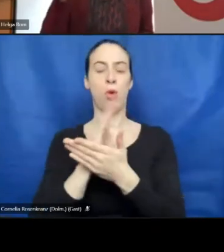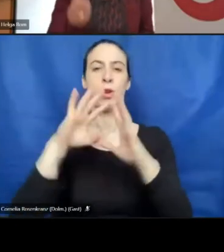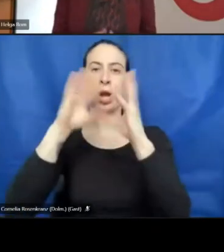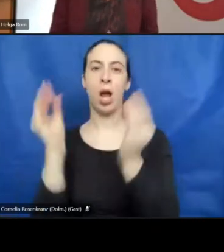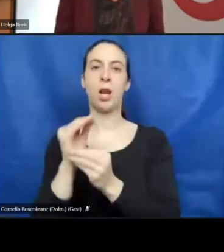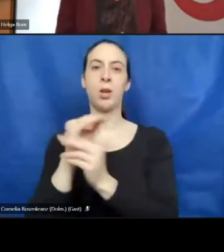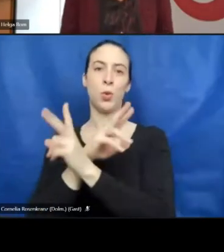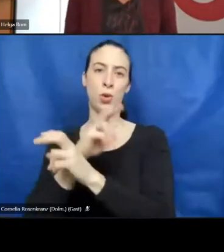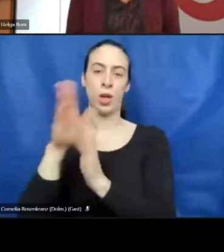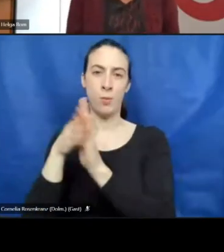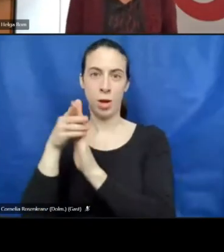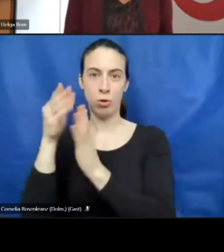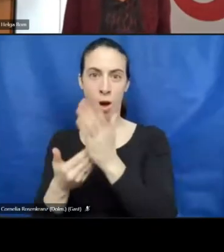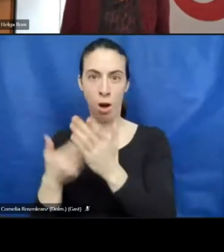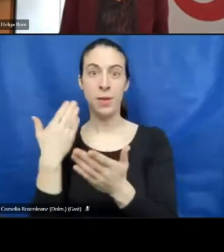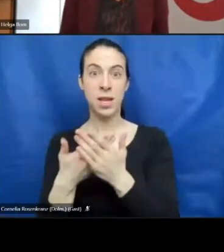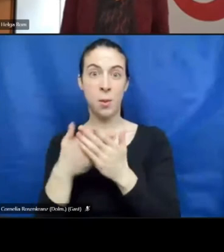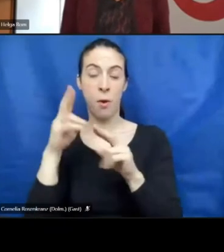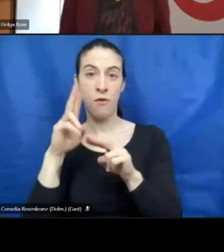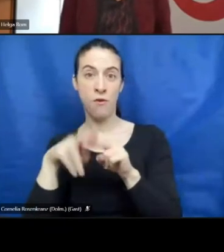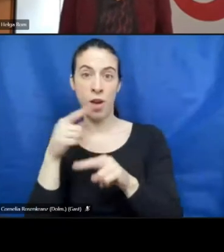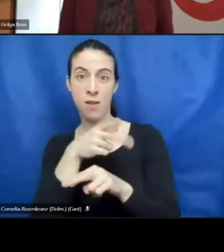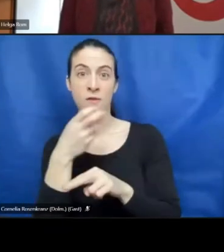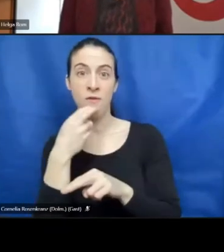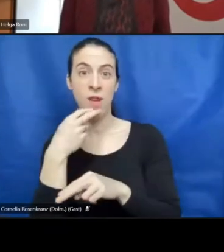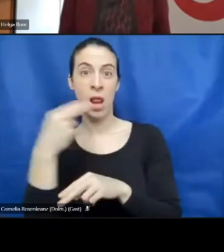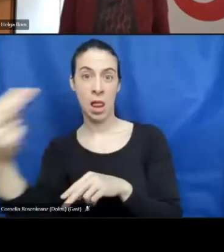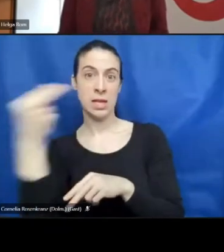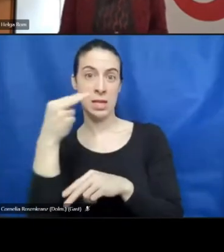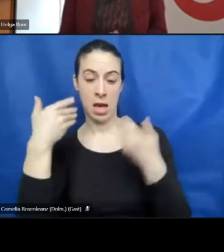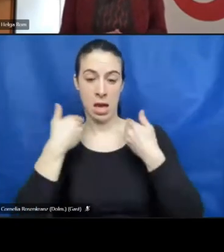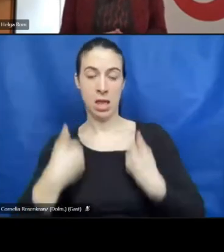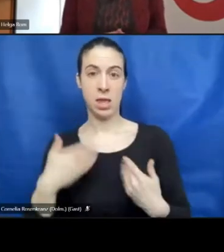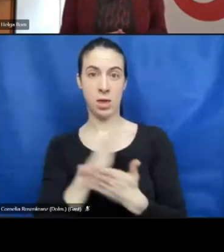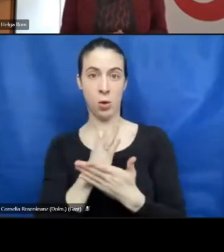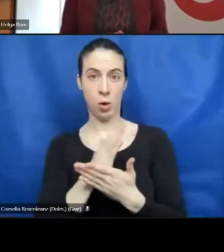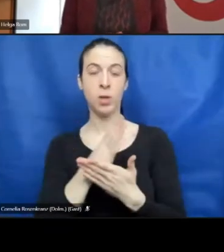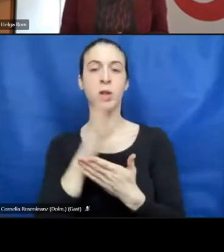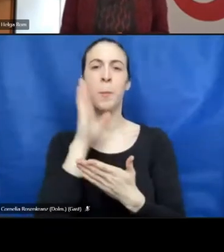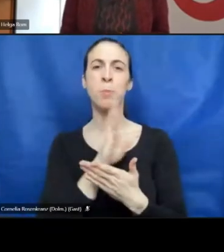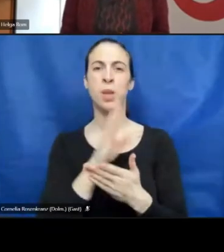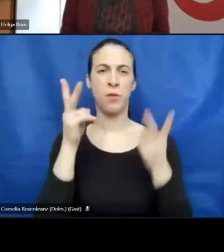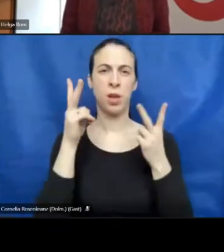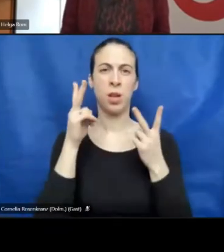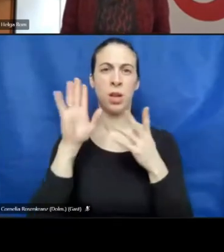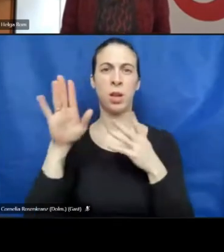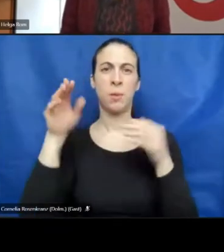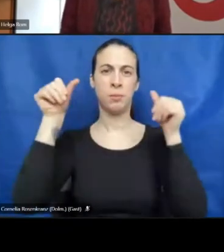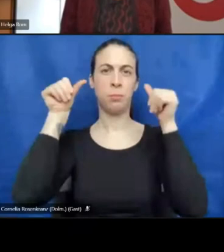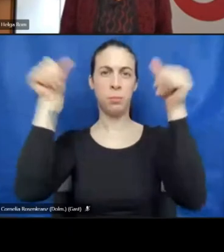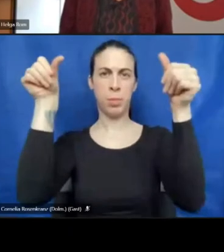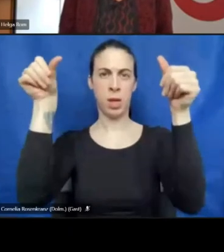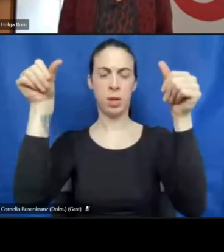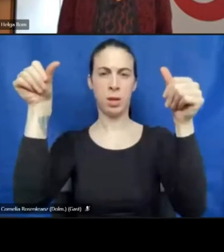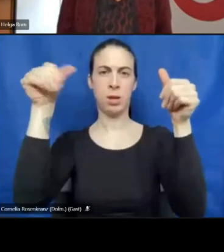you want to see Cornelia Rosenkranz permanently, please pin his picture